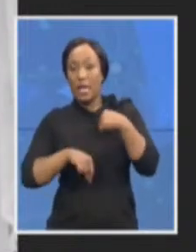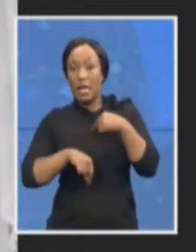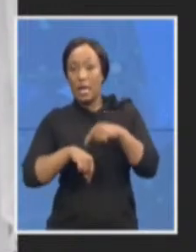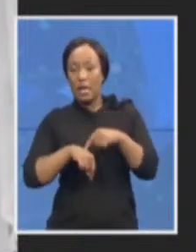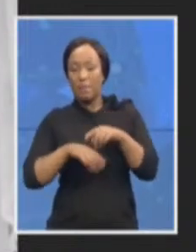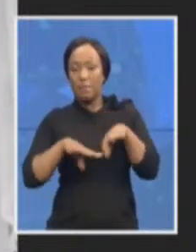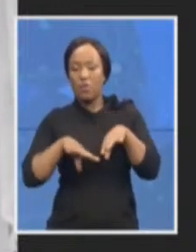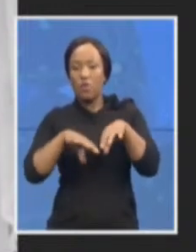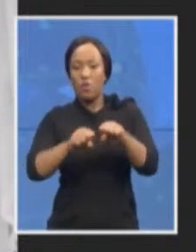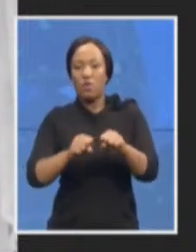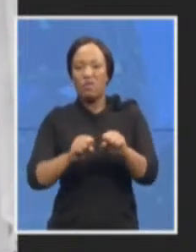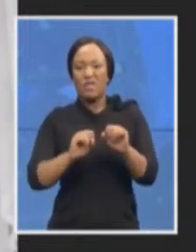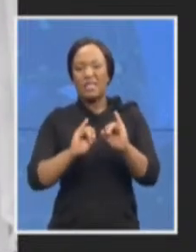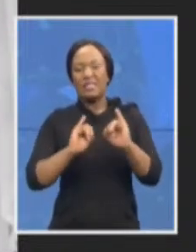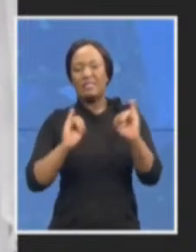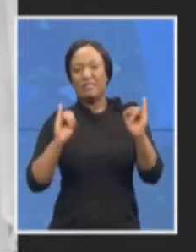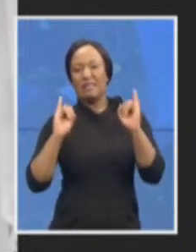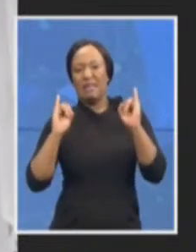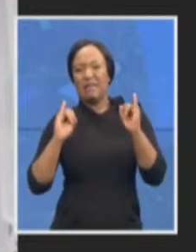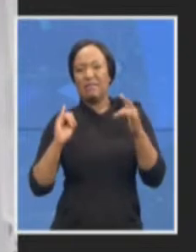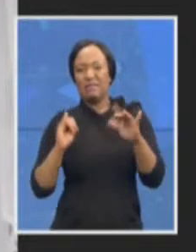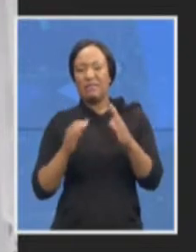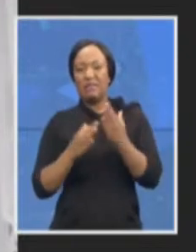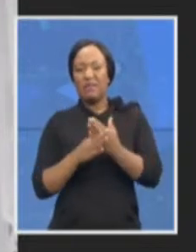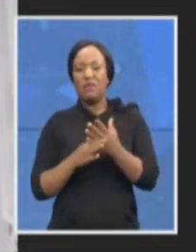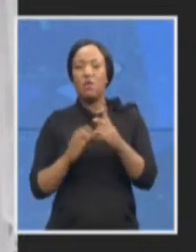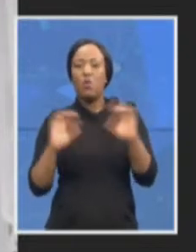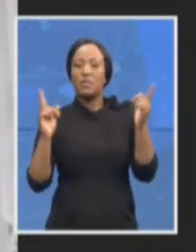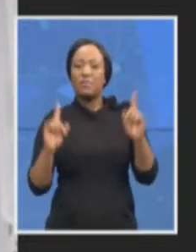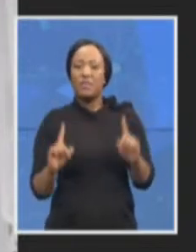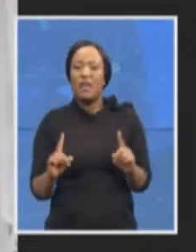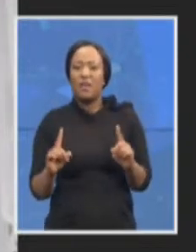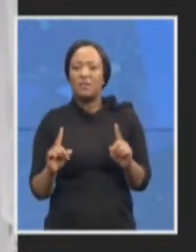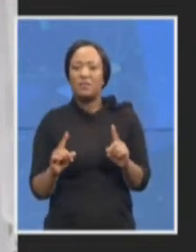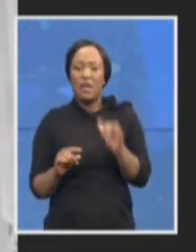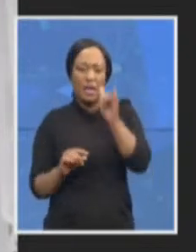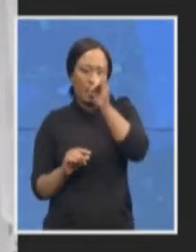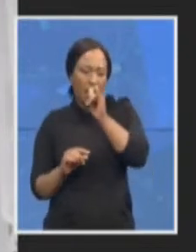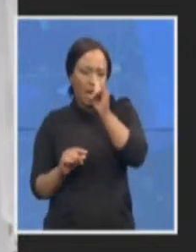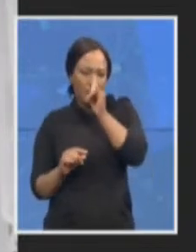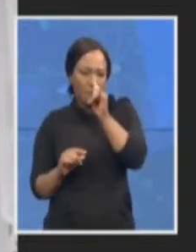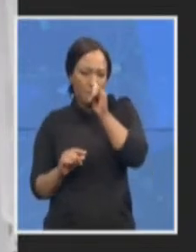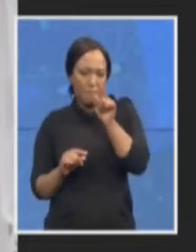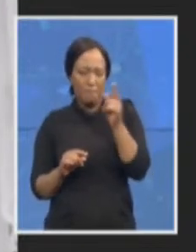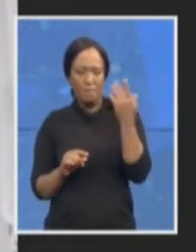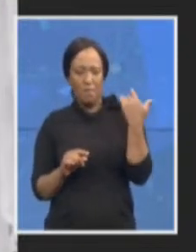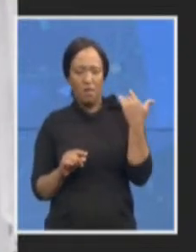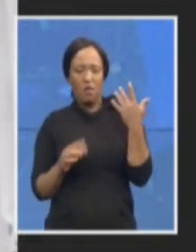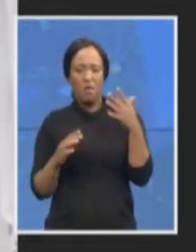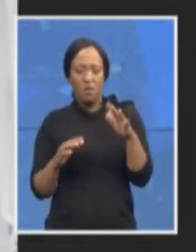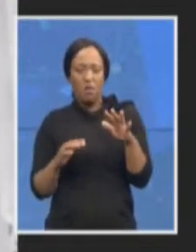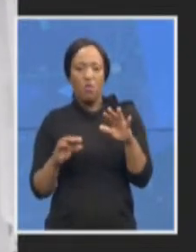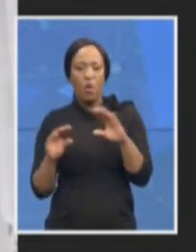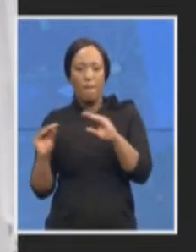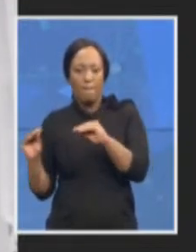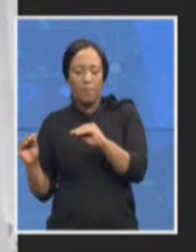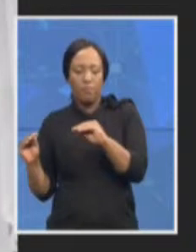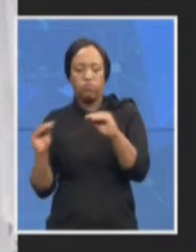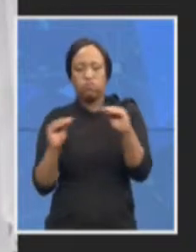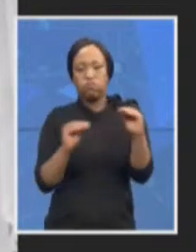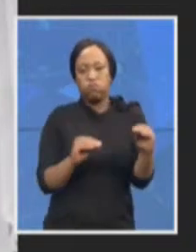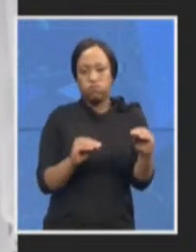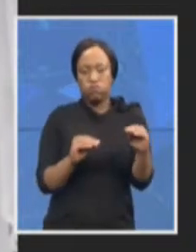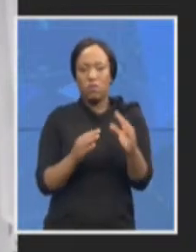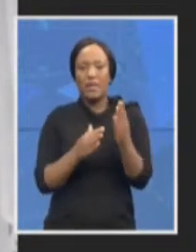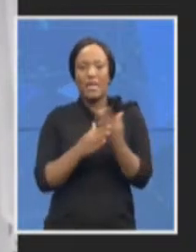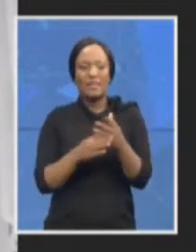the specialized commercial crime unit space and so there was a process to those cases to the district courts or the regional courts